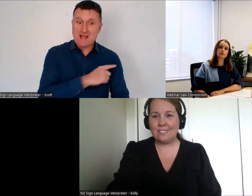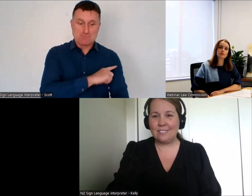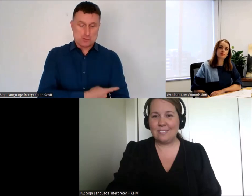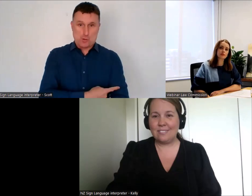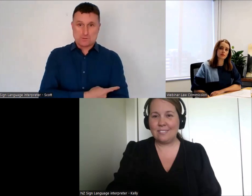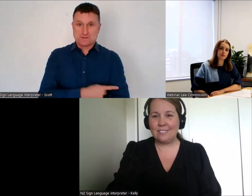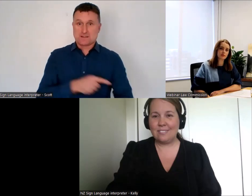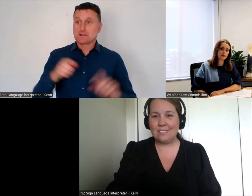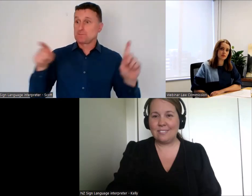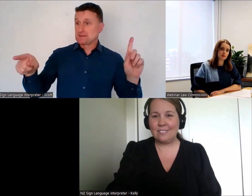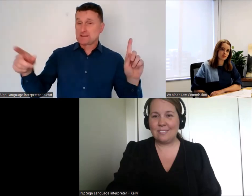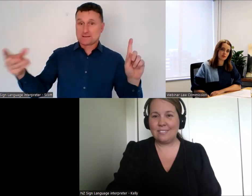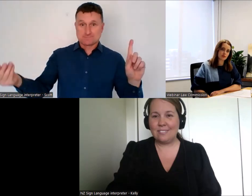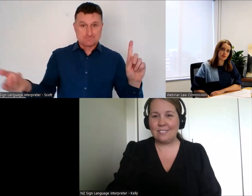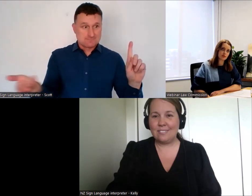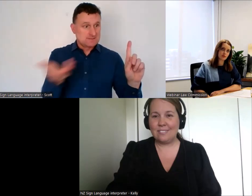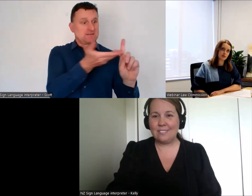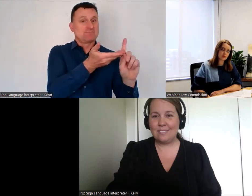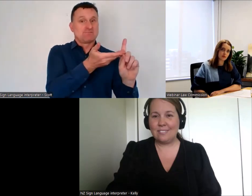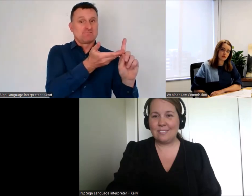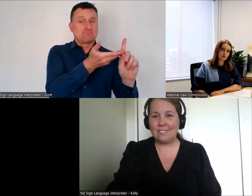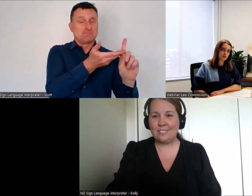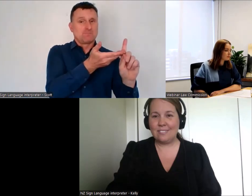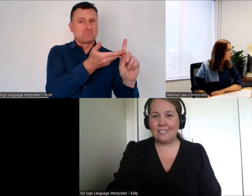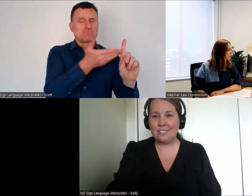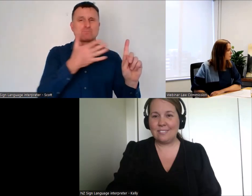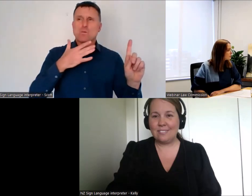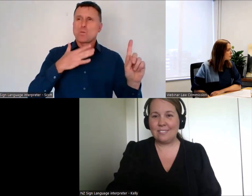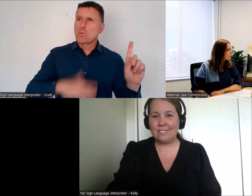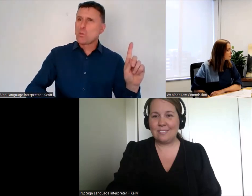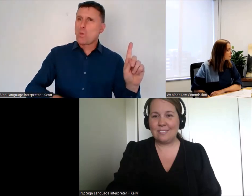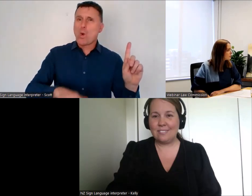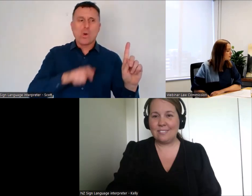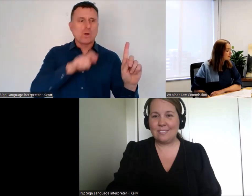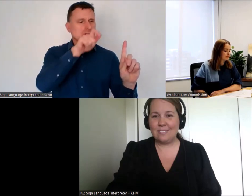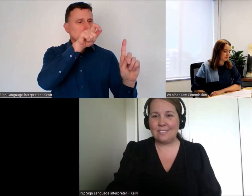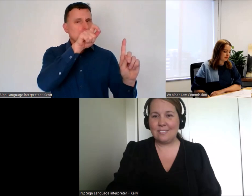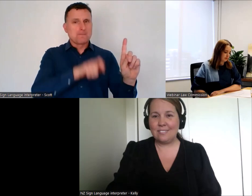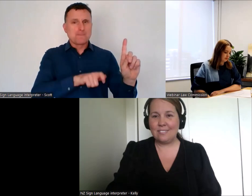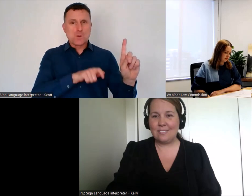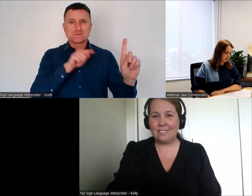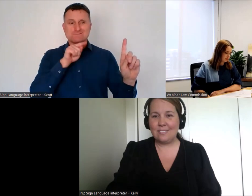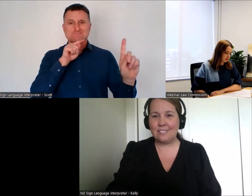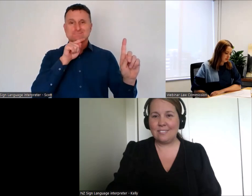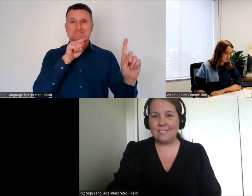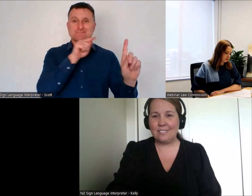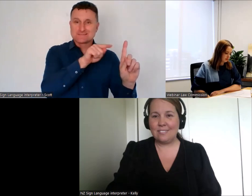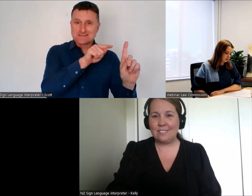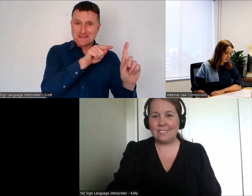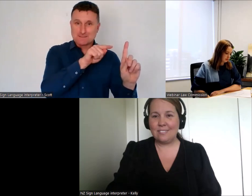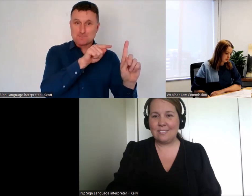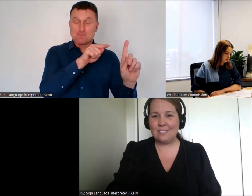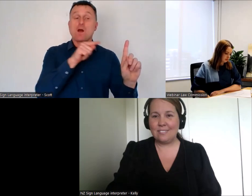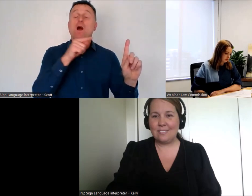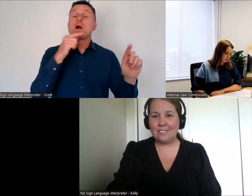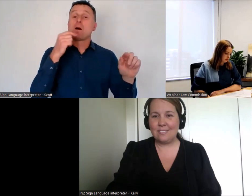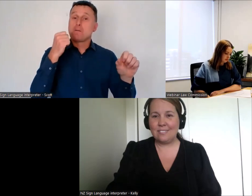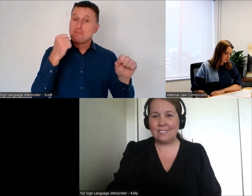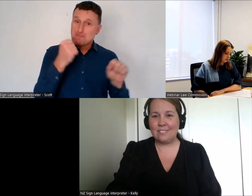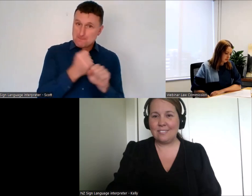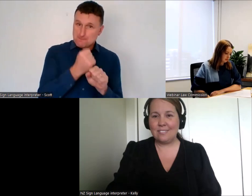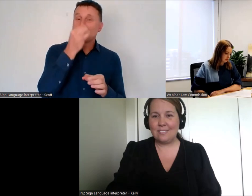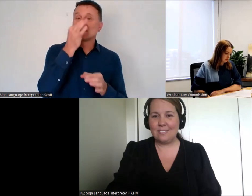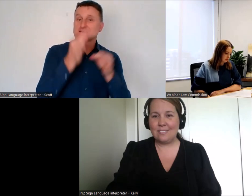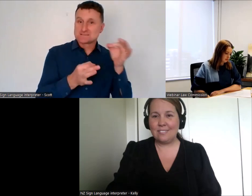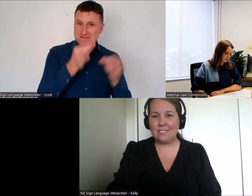want the attorney's decisions to be followed. That's the purposes of the enduring